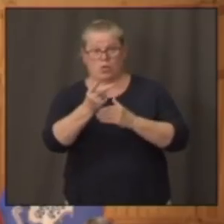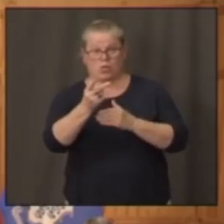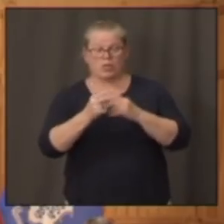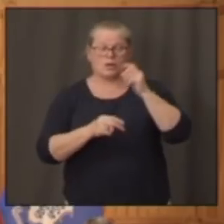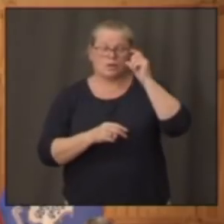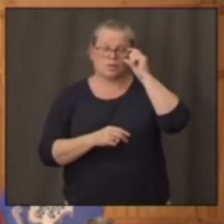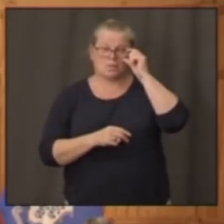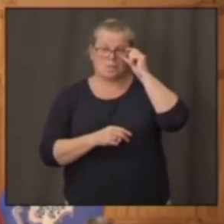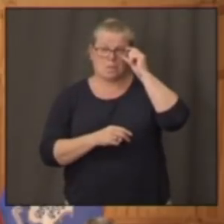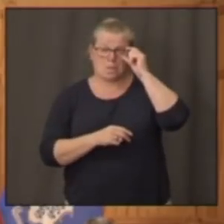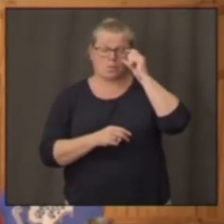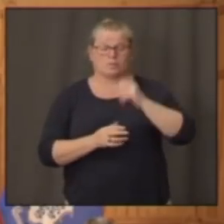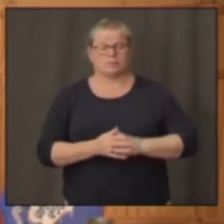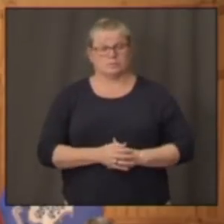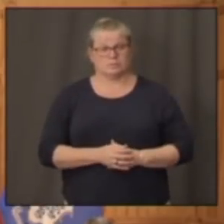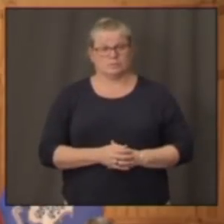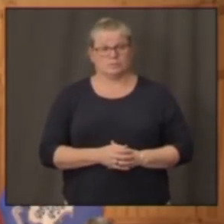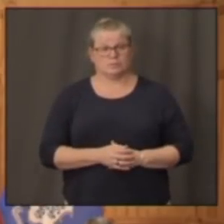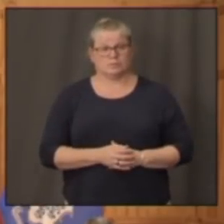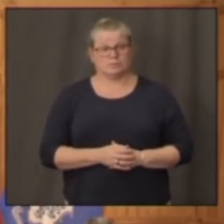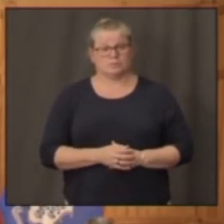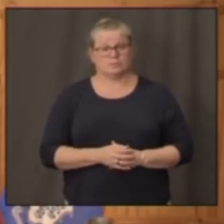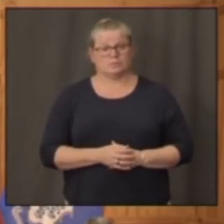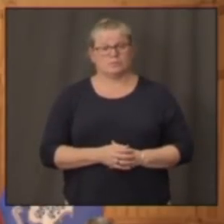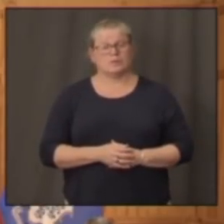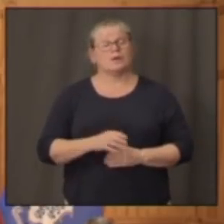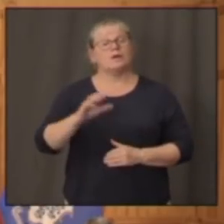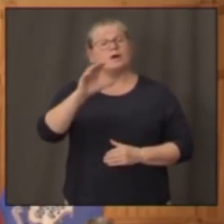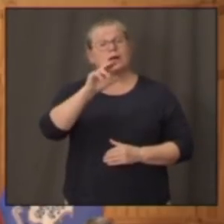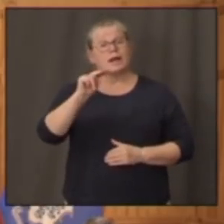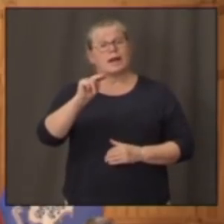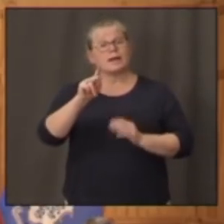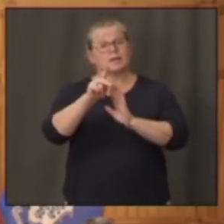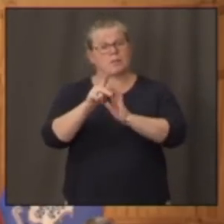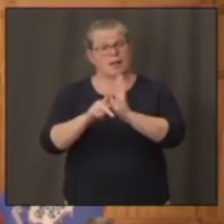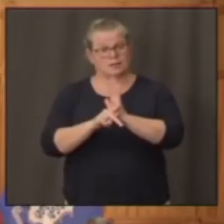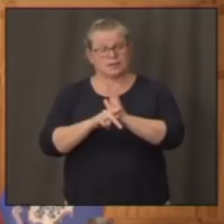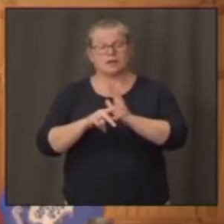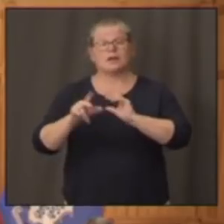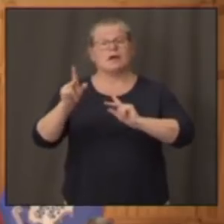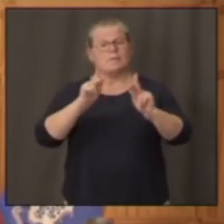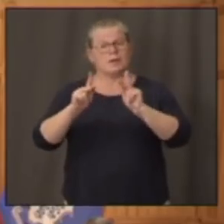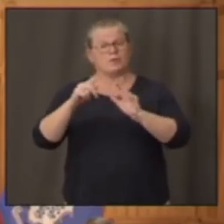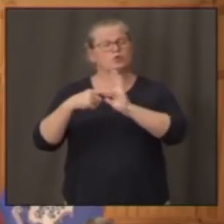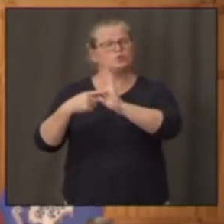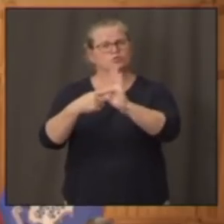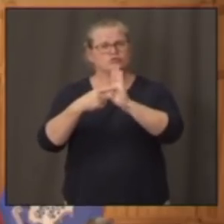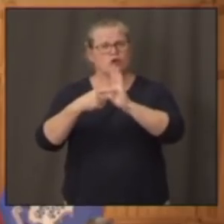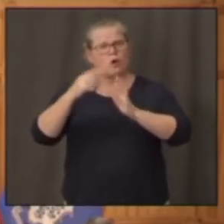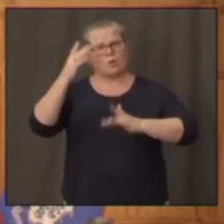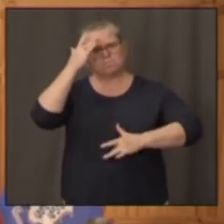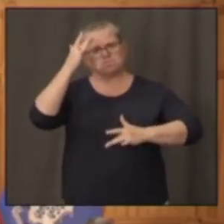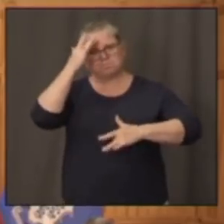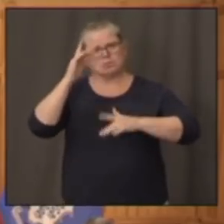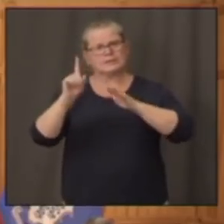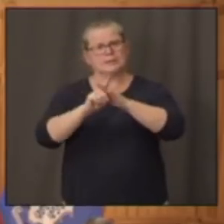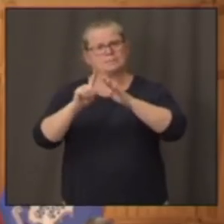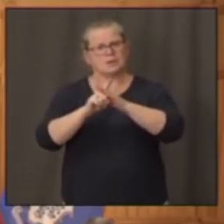basically to limit testing to people who show symptoms. And you just spoke about the need